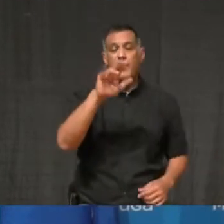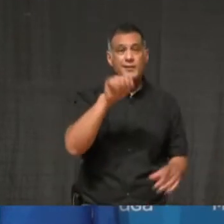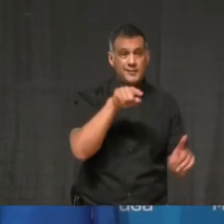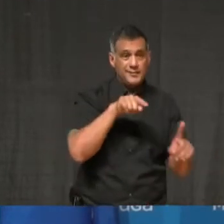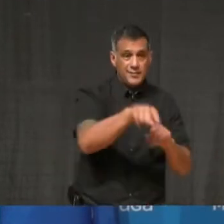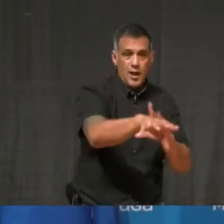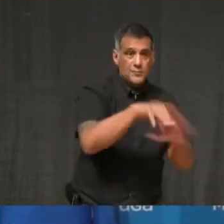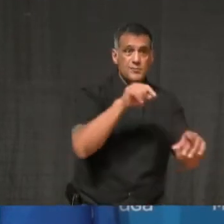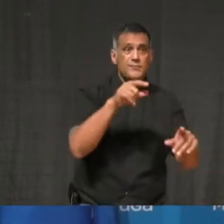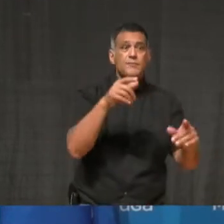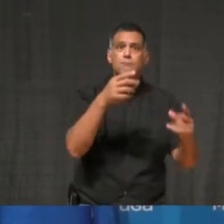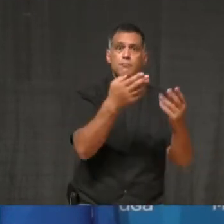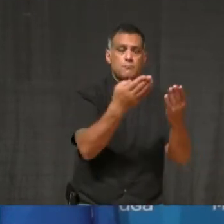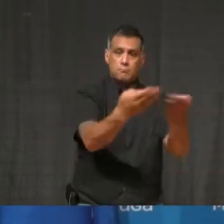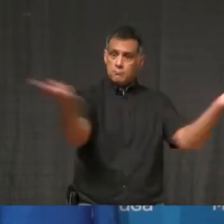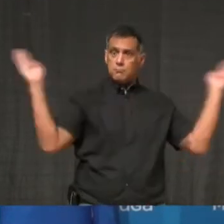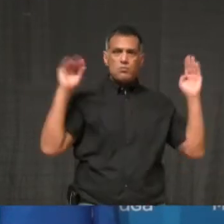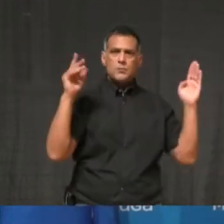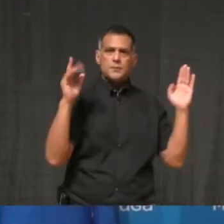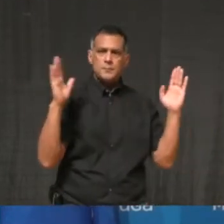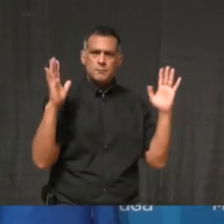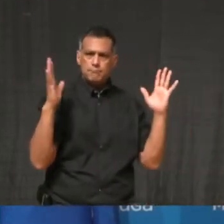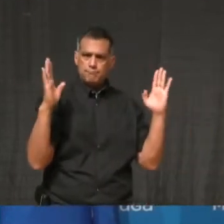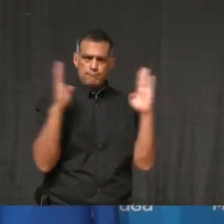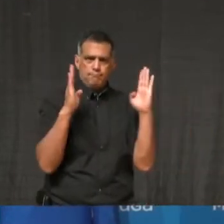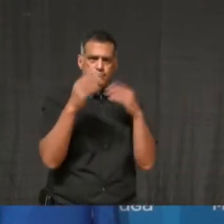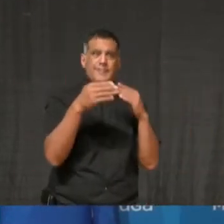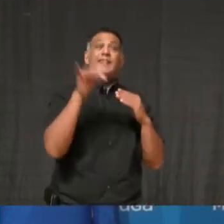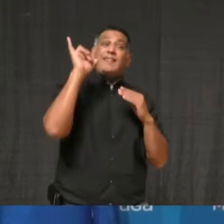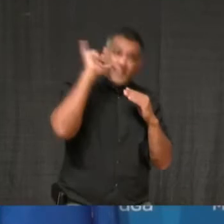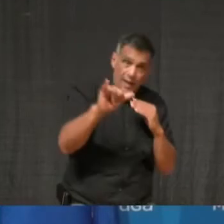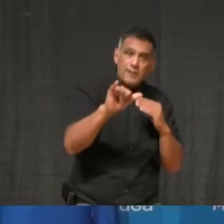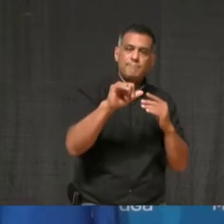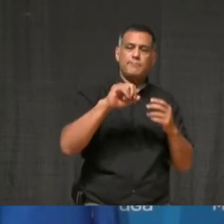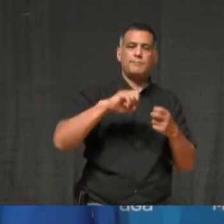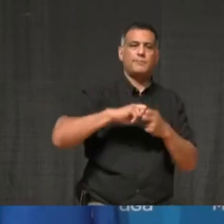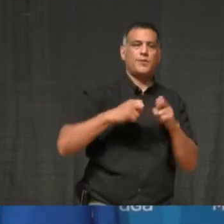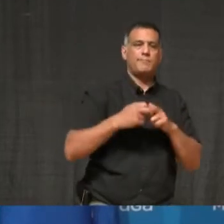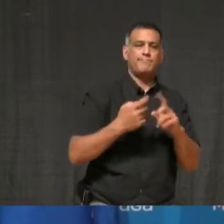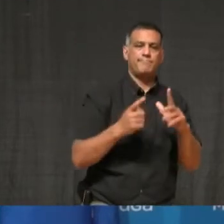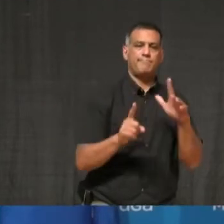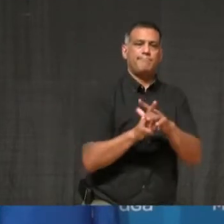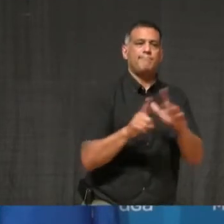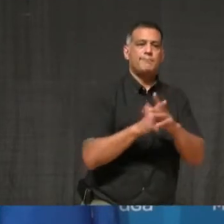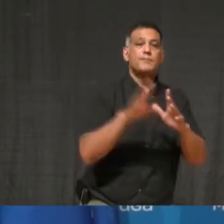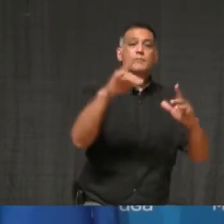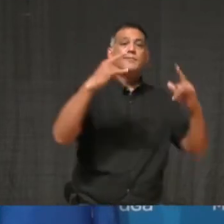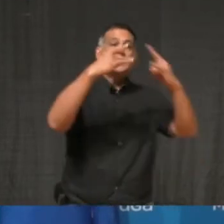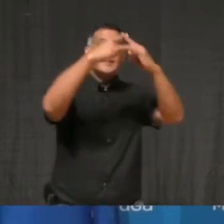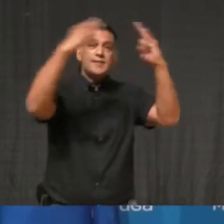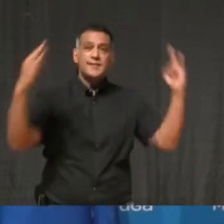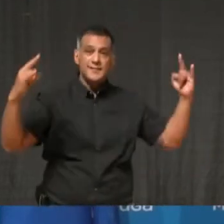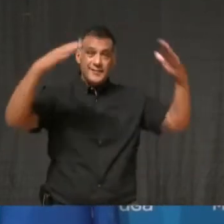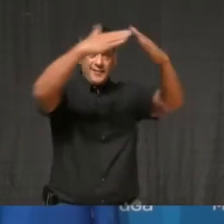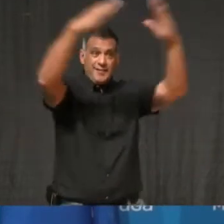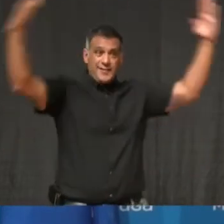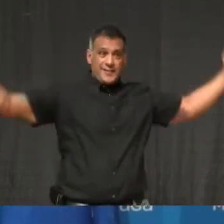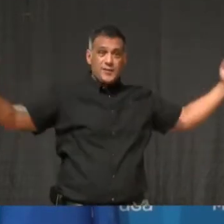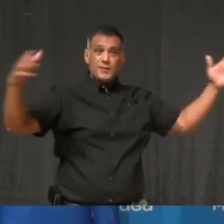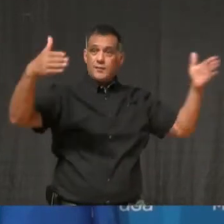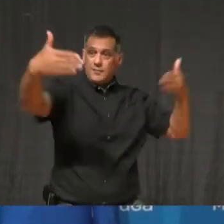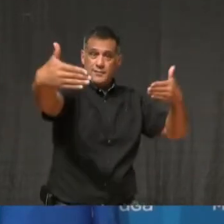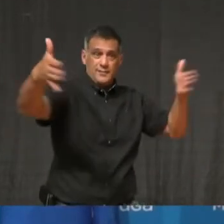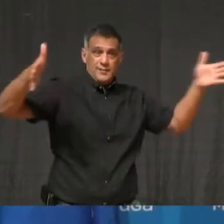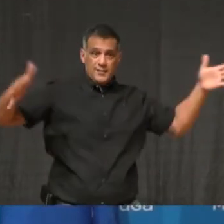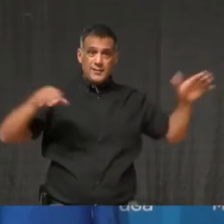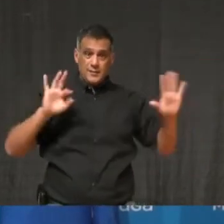a challenge that we have been seeing, that four sides of the tents that we're seeing pop up across the city may not be shut.